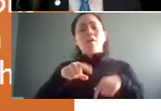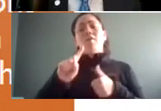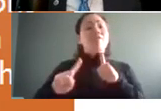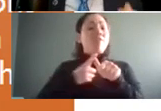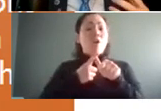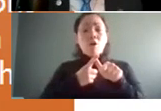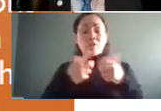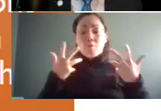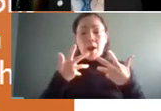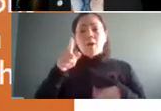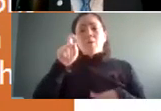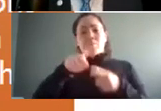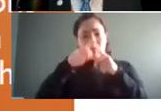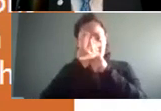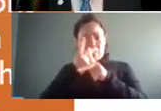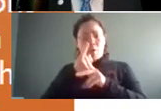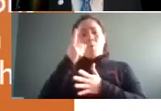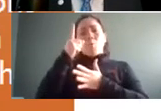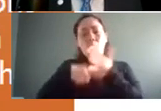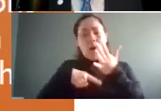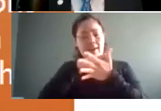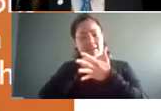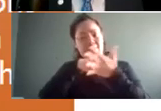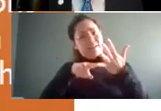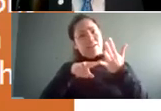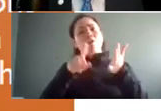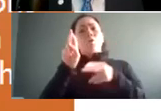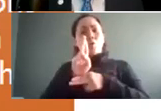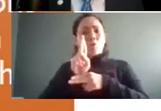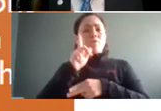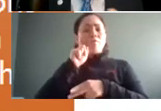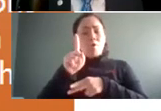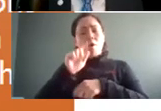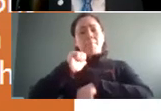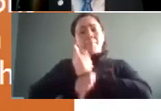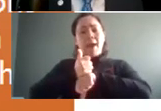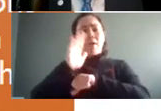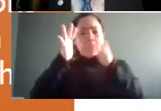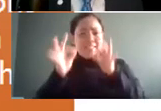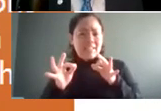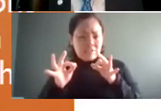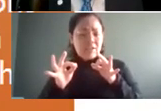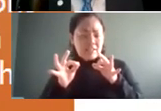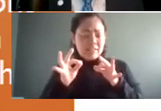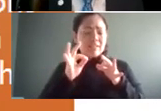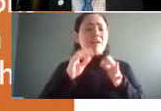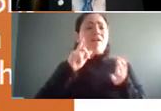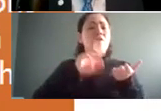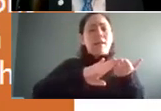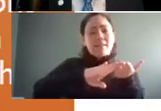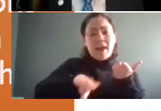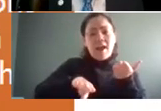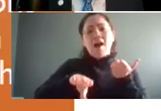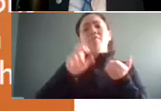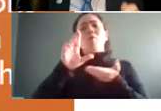to find out what criteria are you going to use for your decision to to lay off the individuals or to have a reduction in